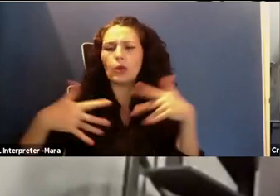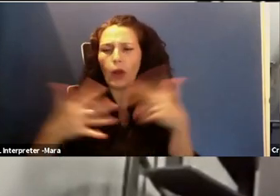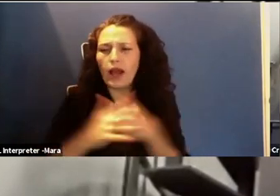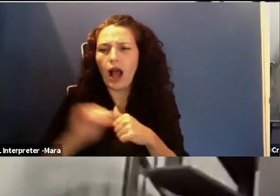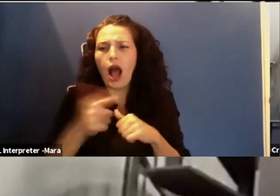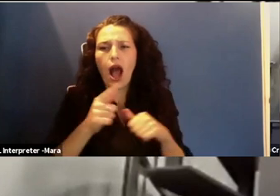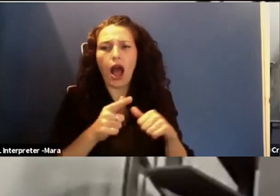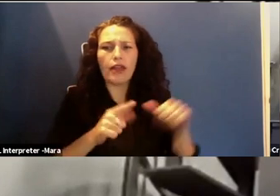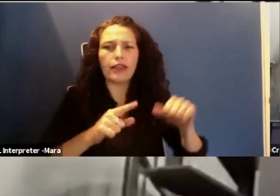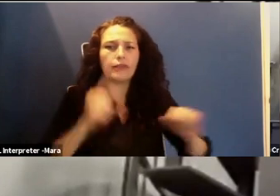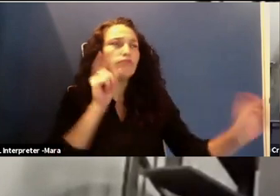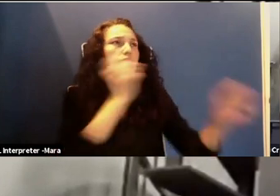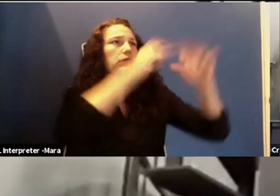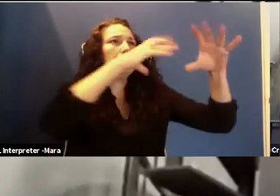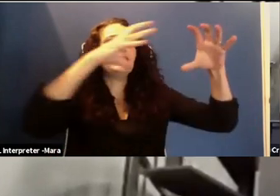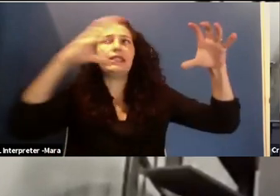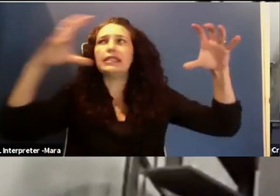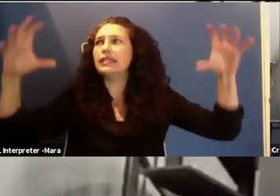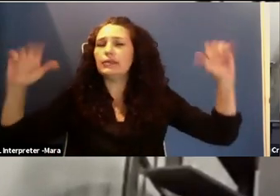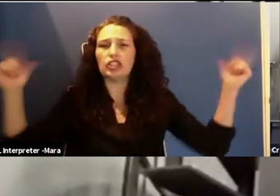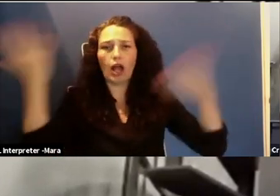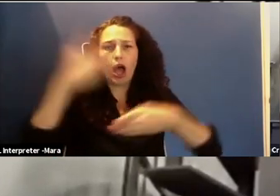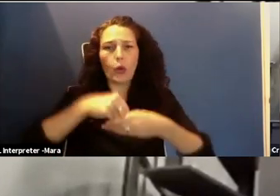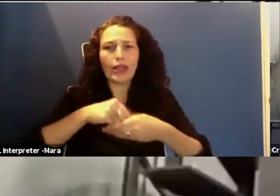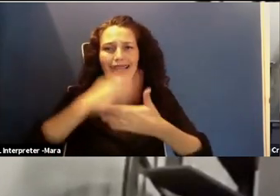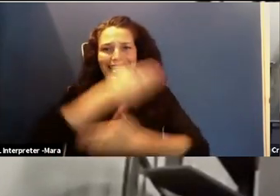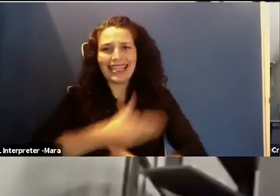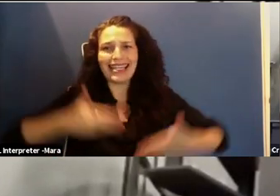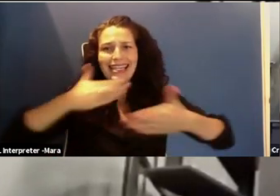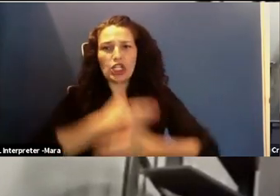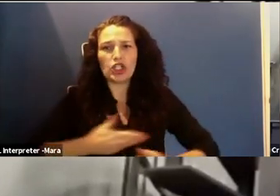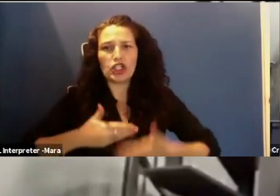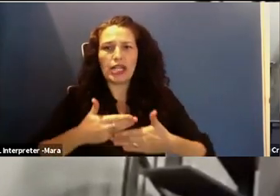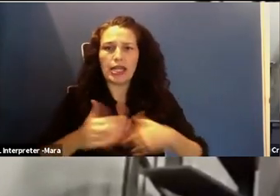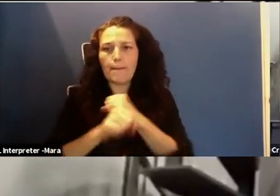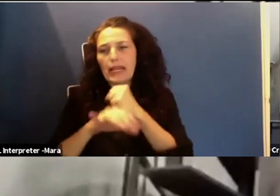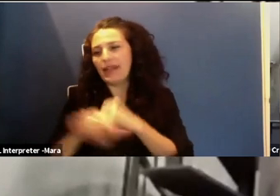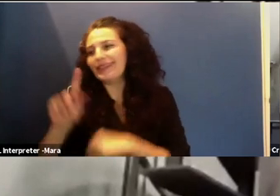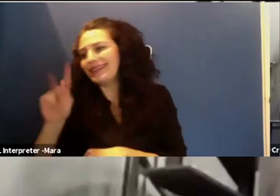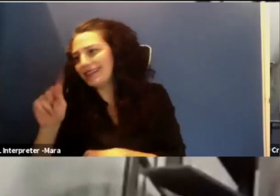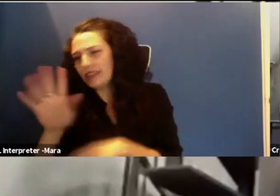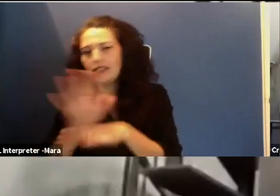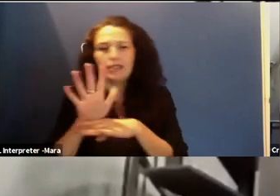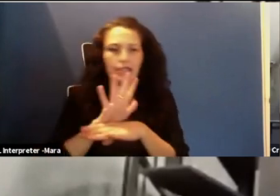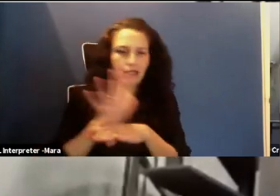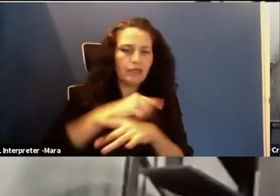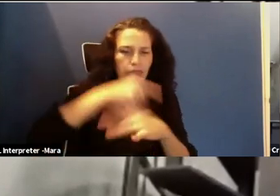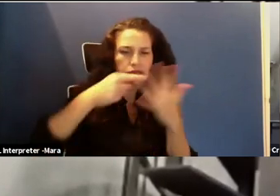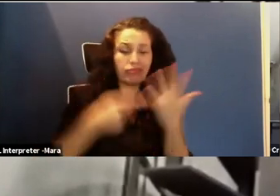presented in entertainment media. That's actually a really big deal. And the Geena Davis Institute